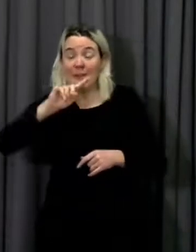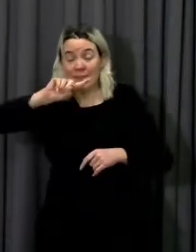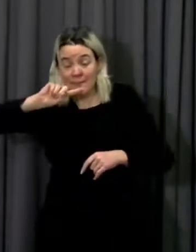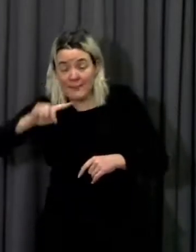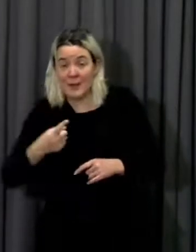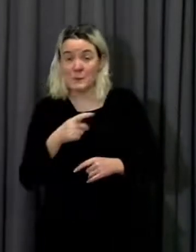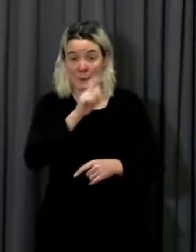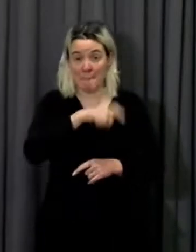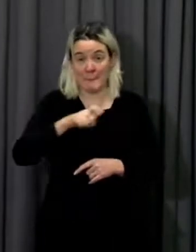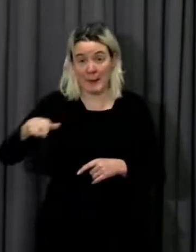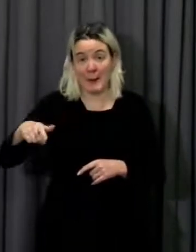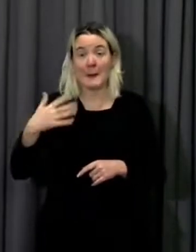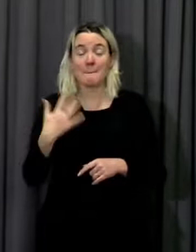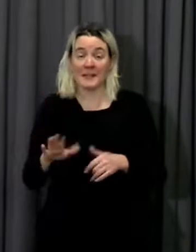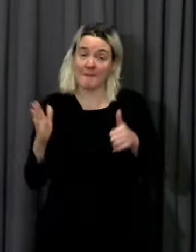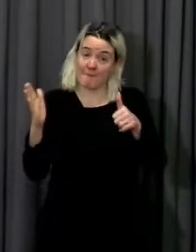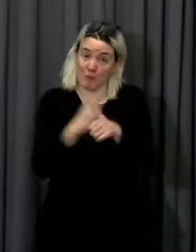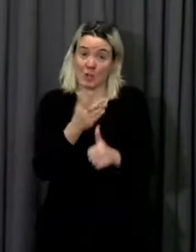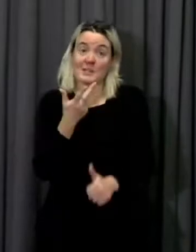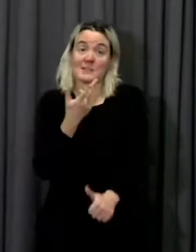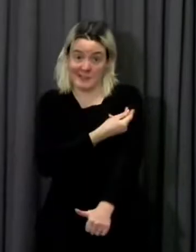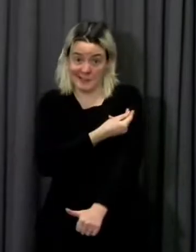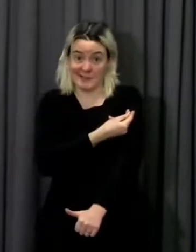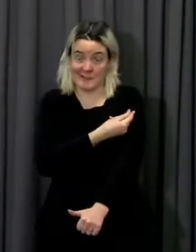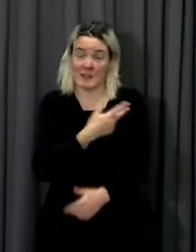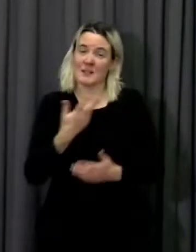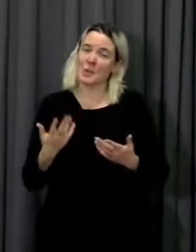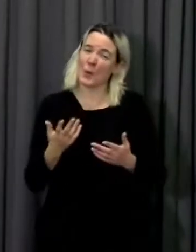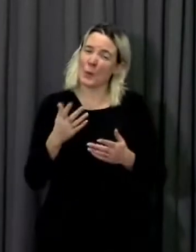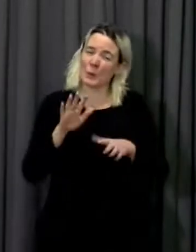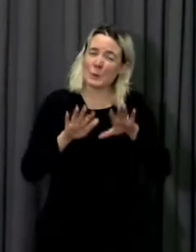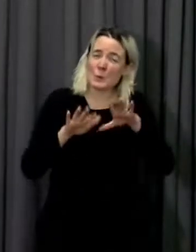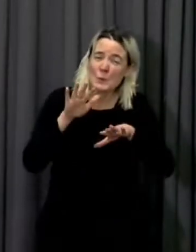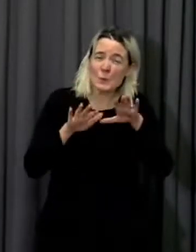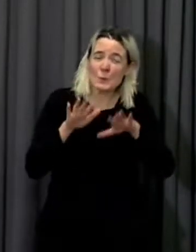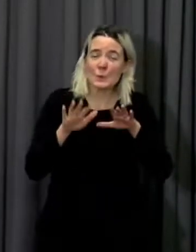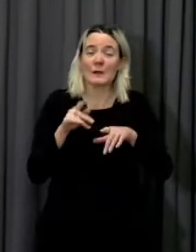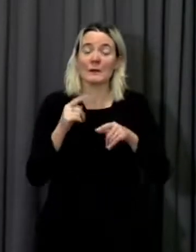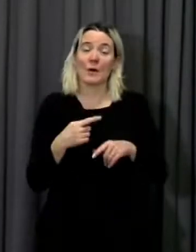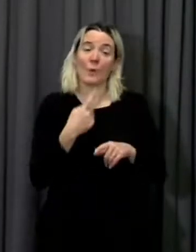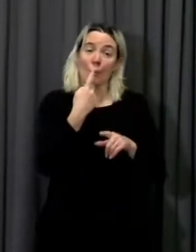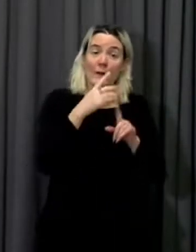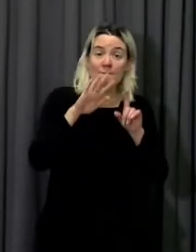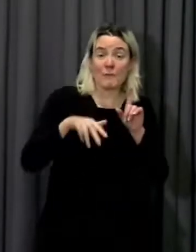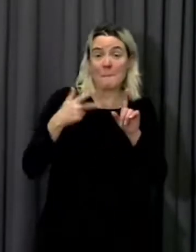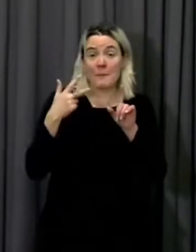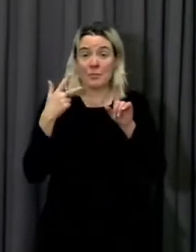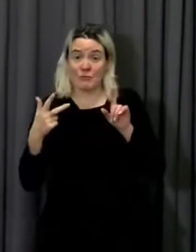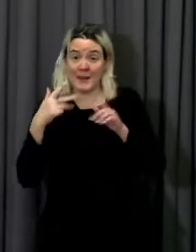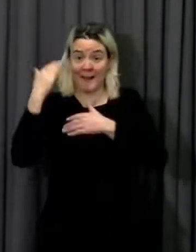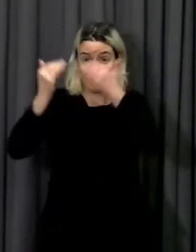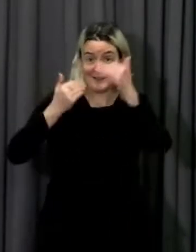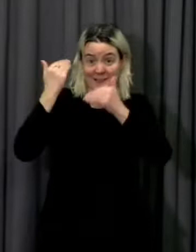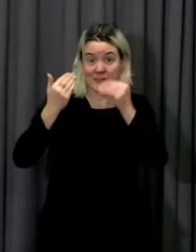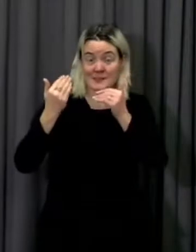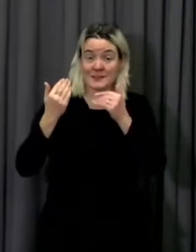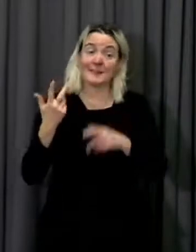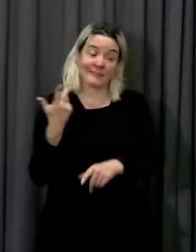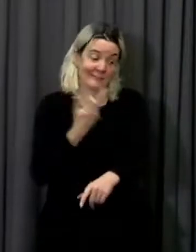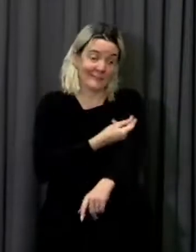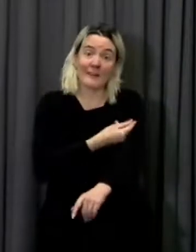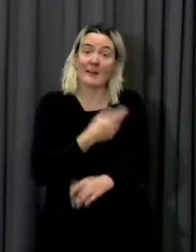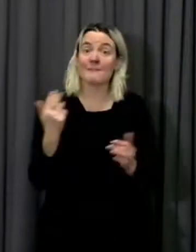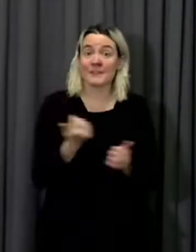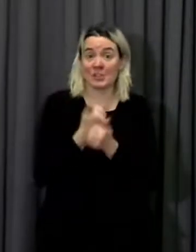dose which is the equivalent to almost one in three of the adult population. And we're really